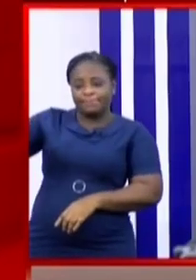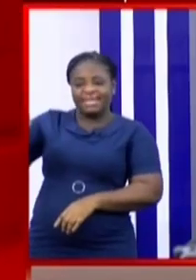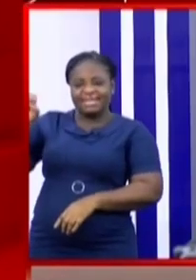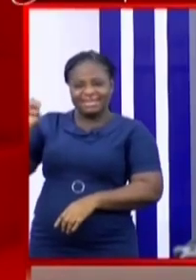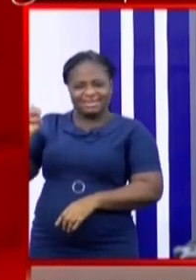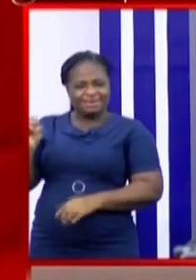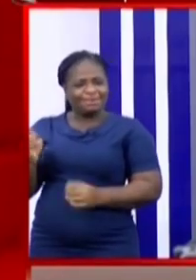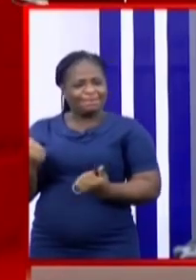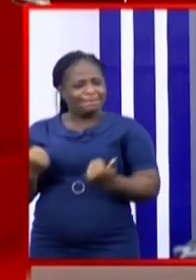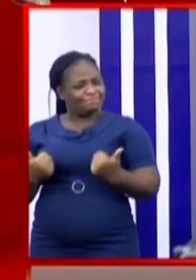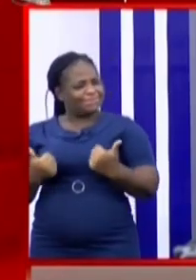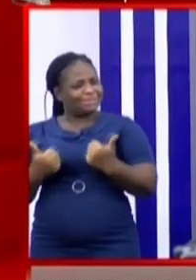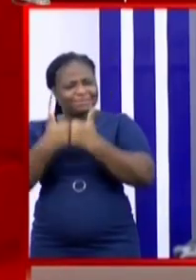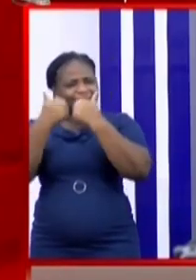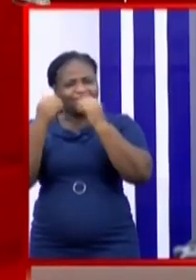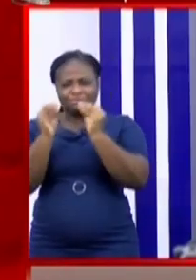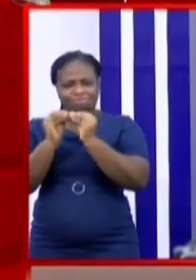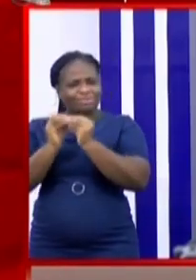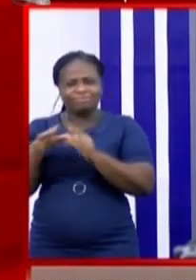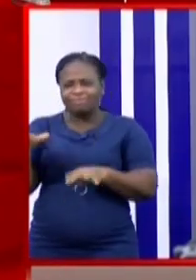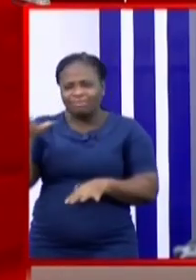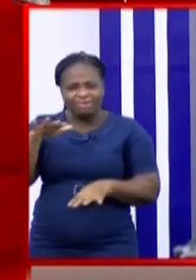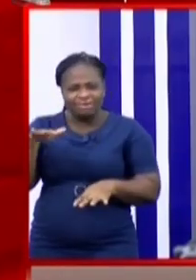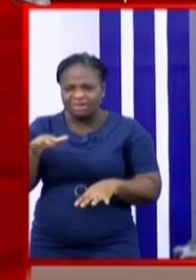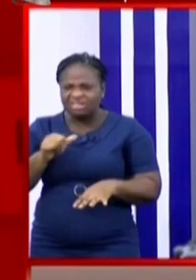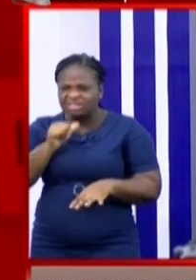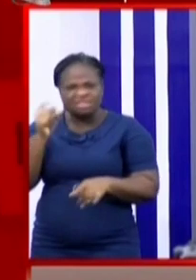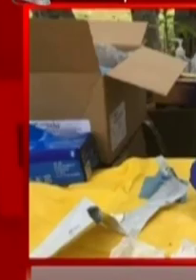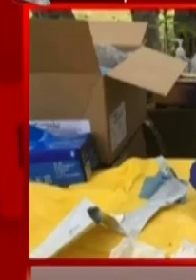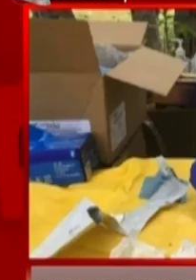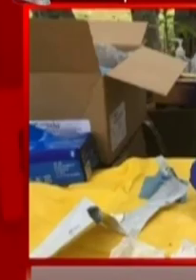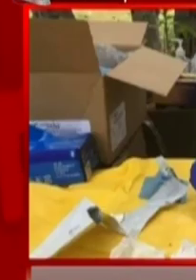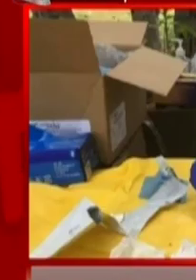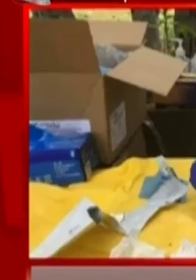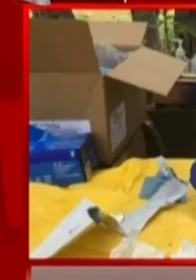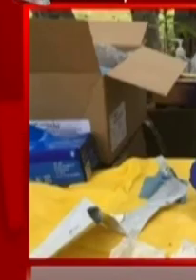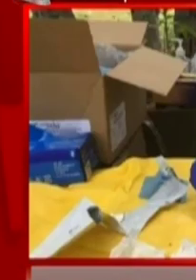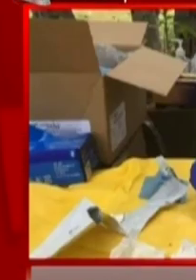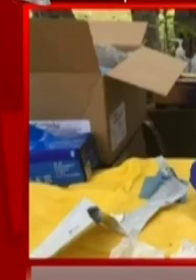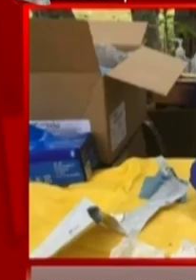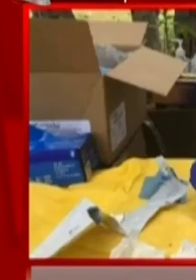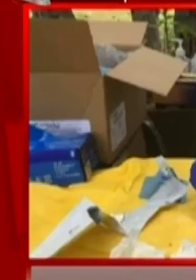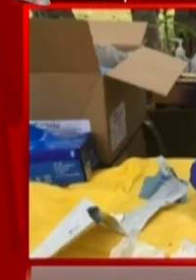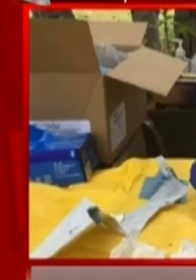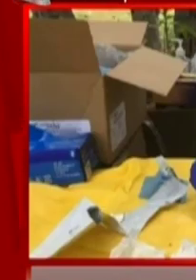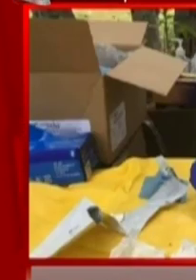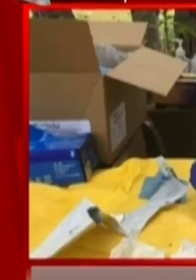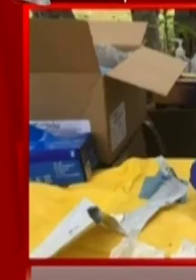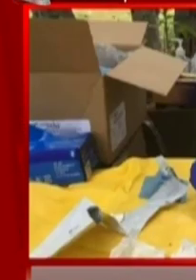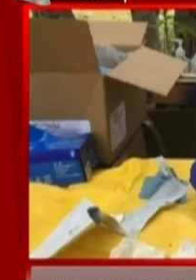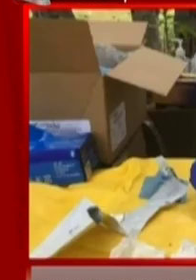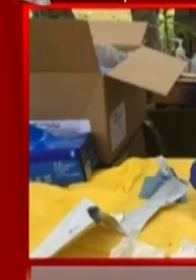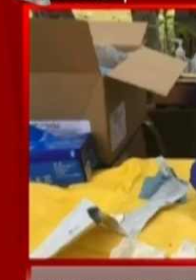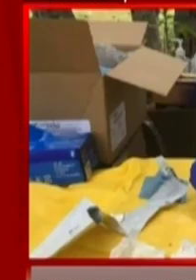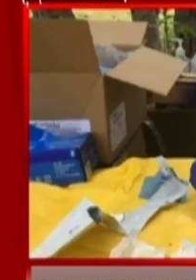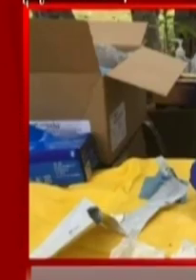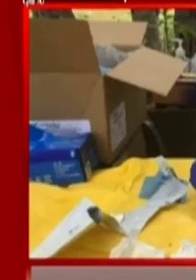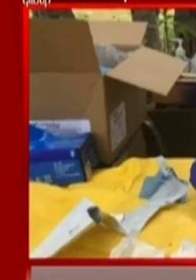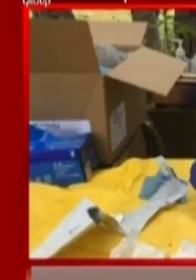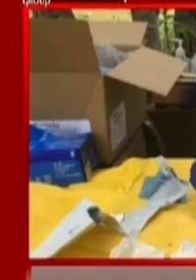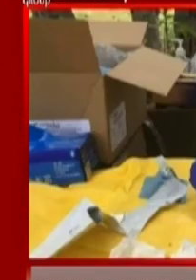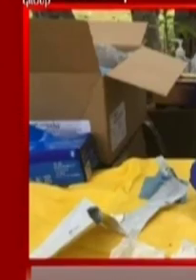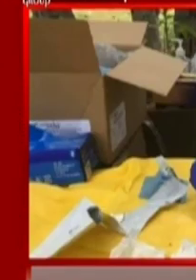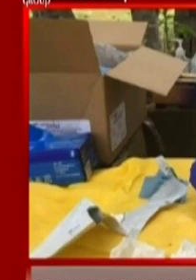remained a major challenge for all of us and I think it's not just Ghana but it's a global challenge. We continue to